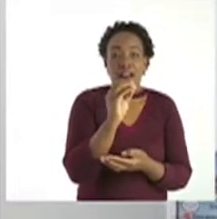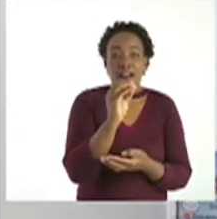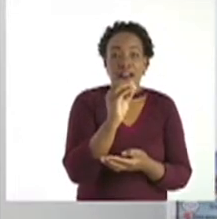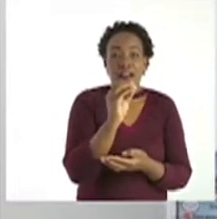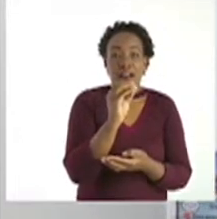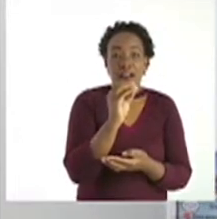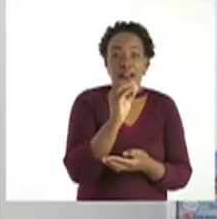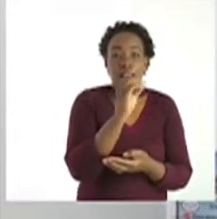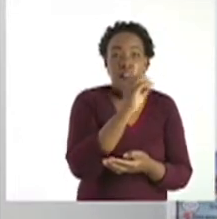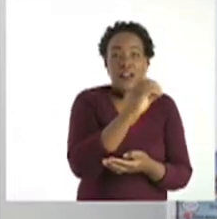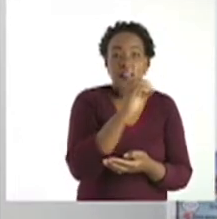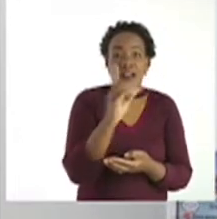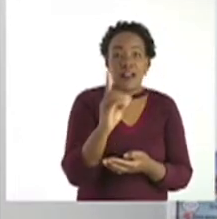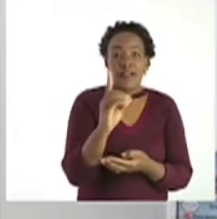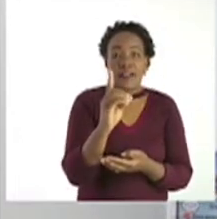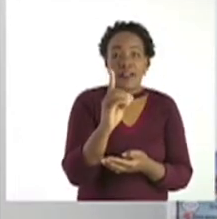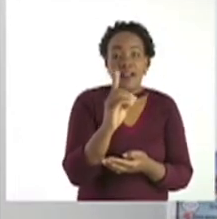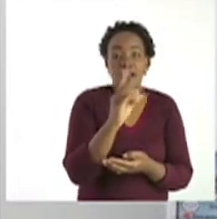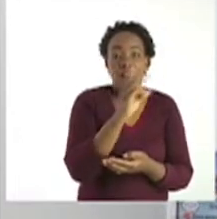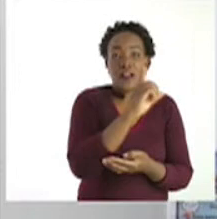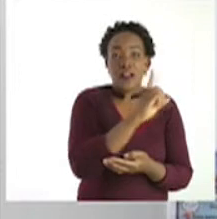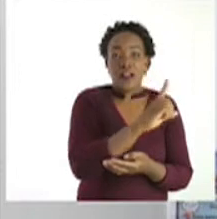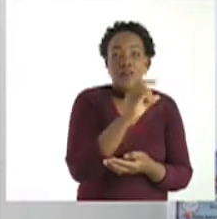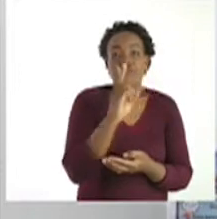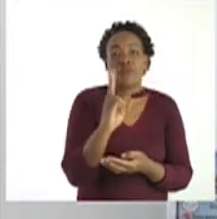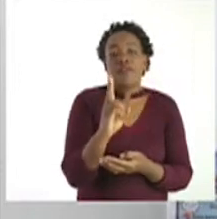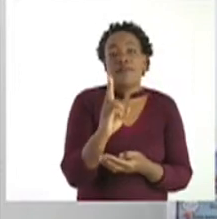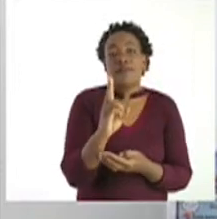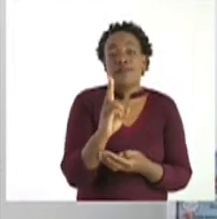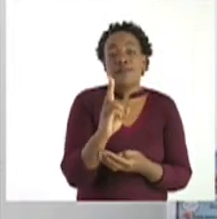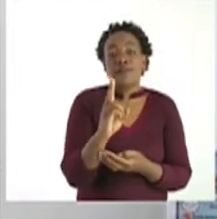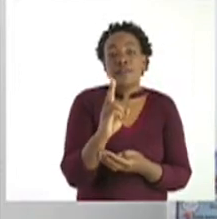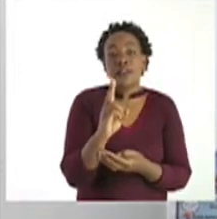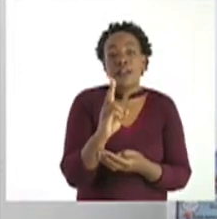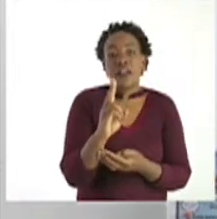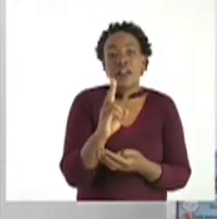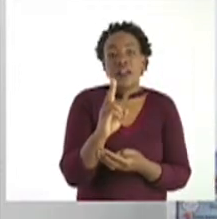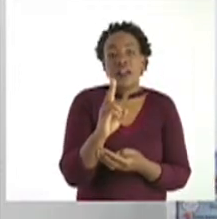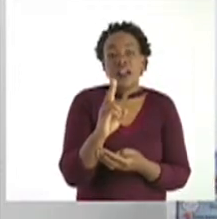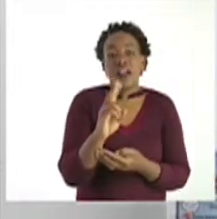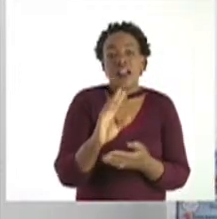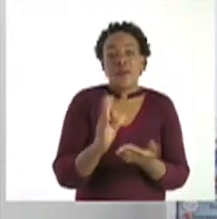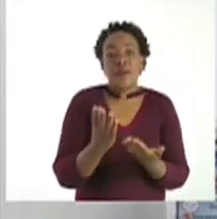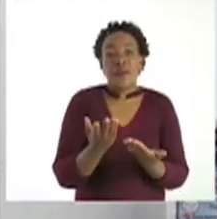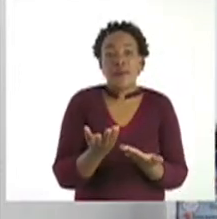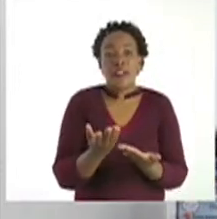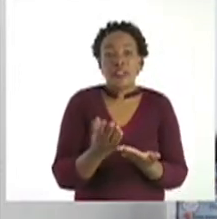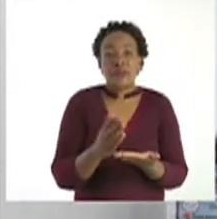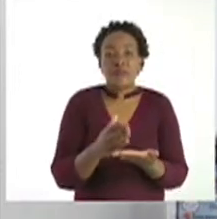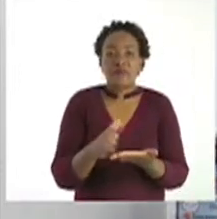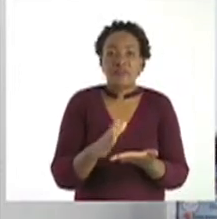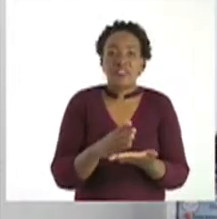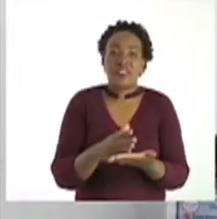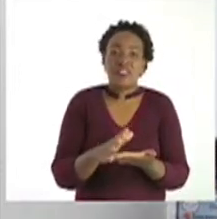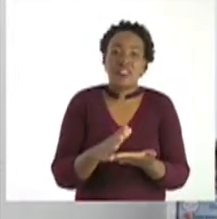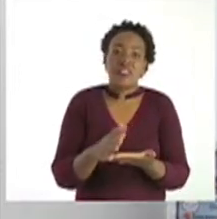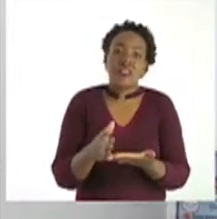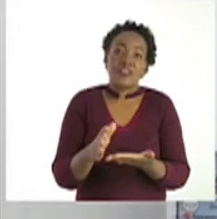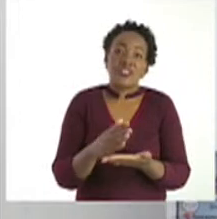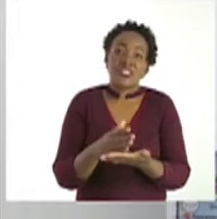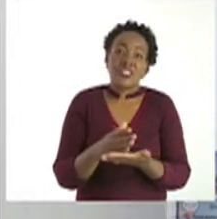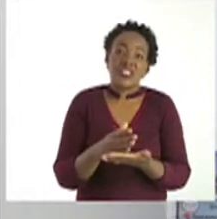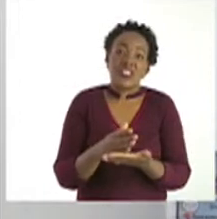1, 2, 12. And we want to share the sweets between